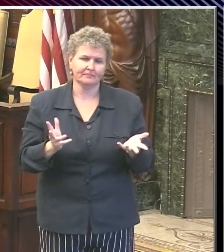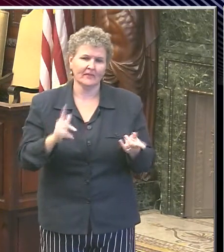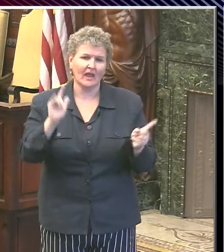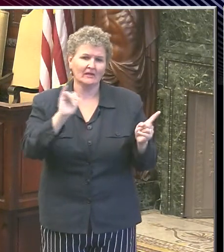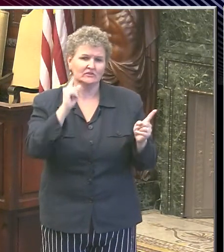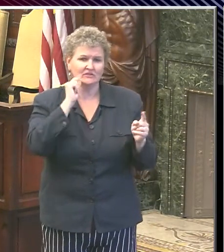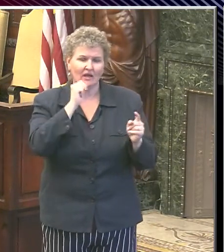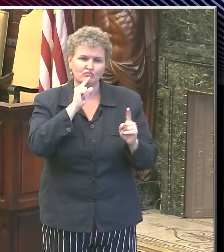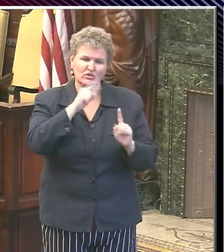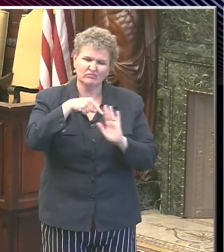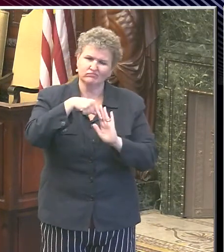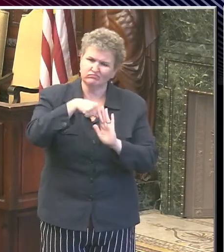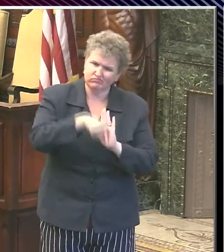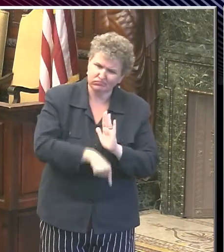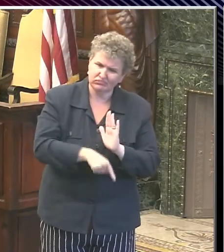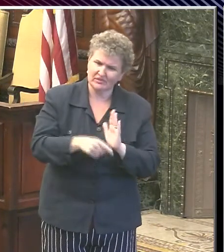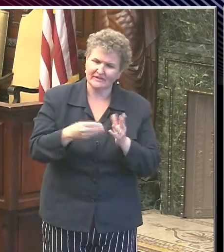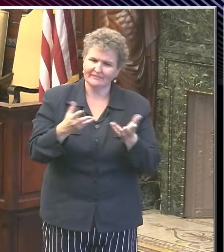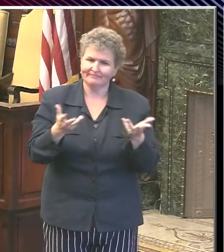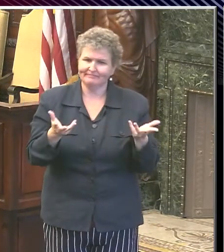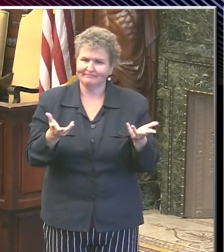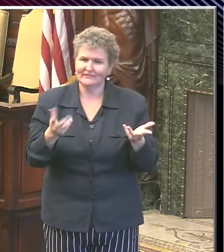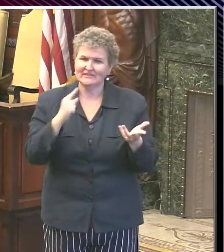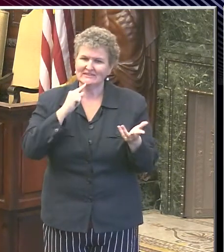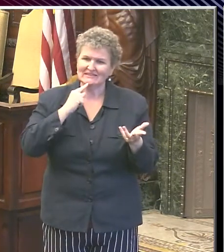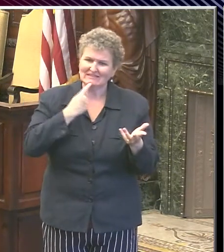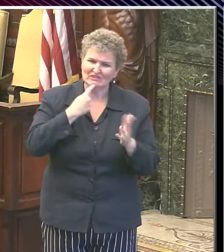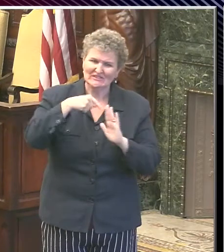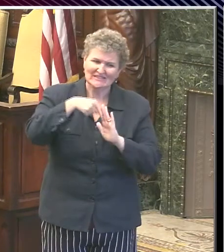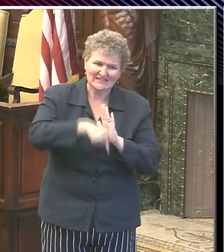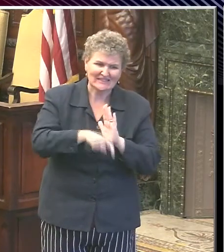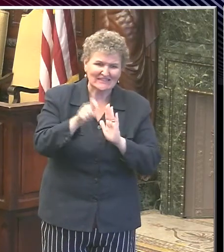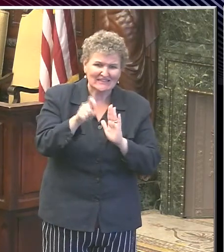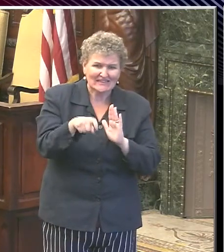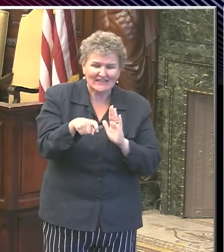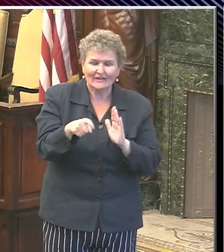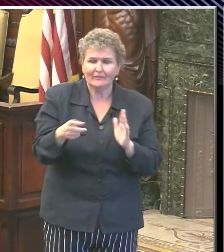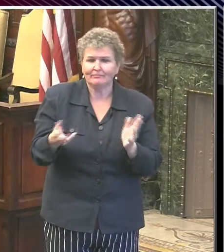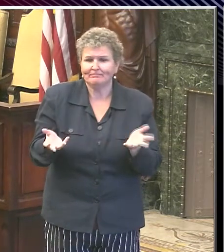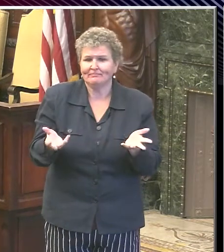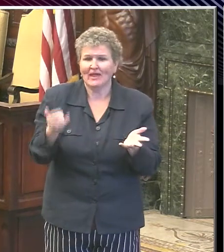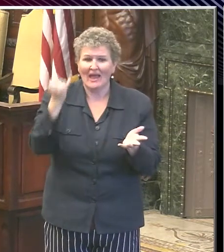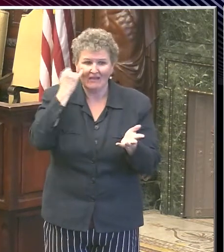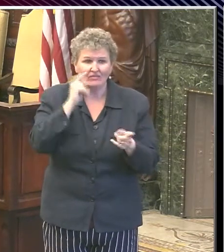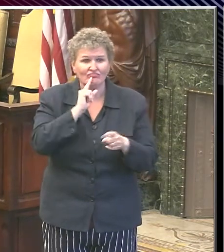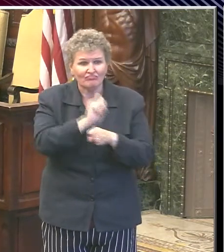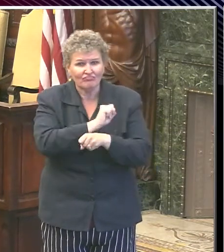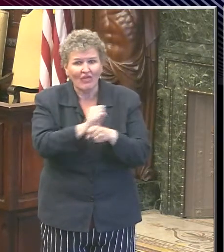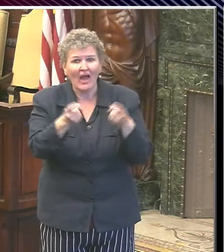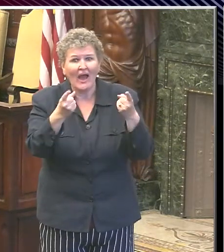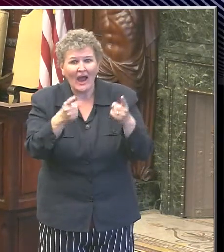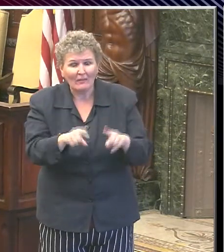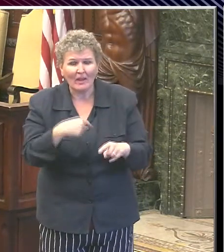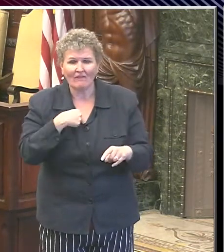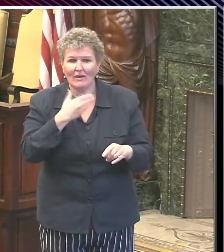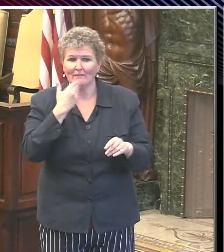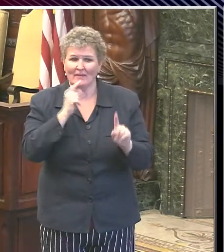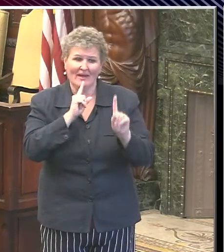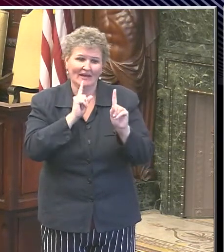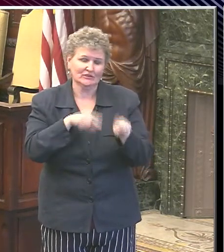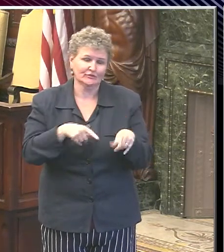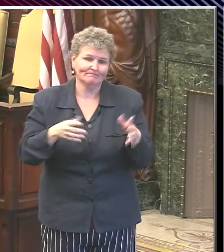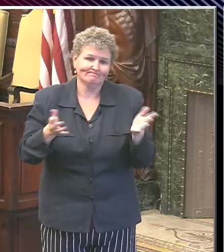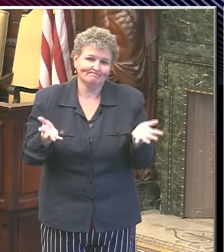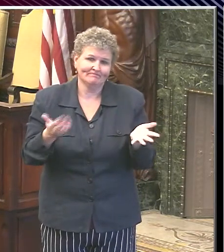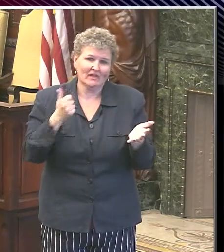increase would be, and I could answer that question better if and when it comes, and hopefully, knock wood, it won't come,